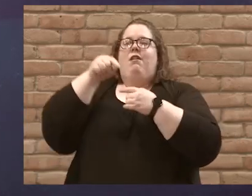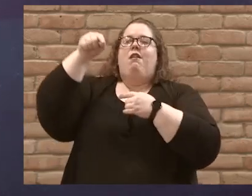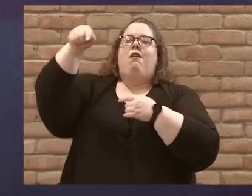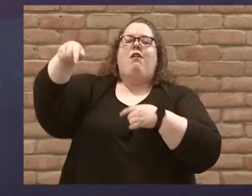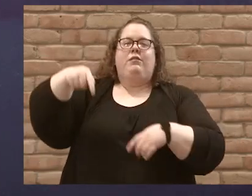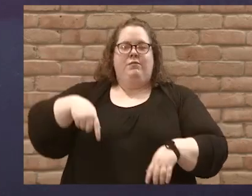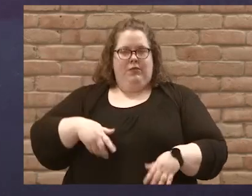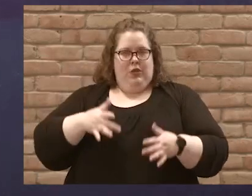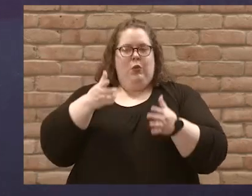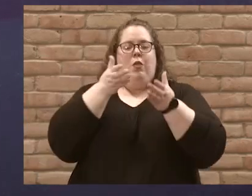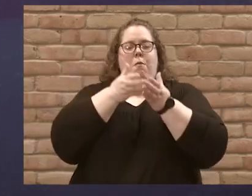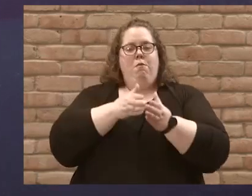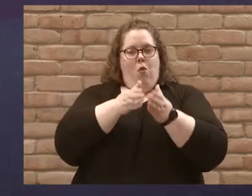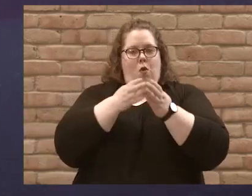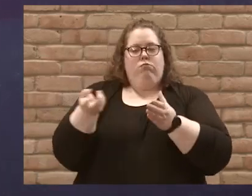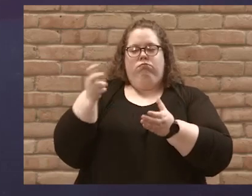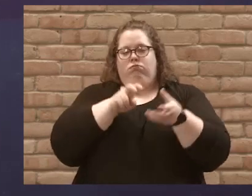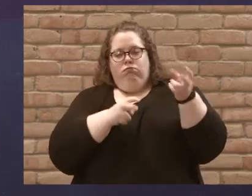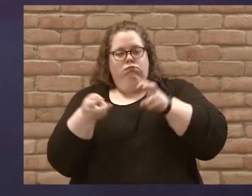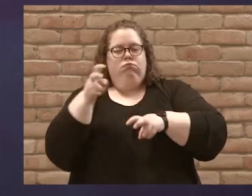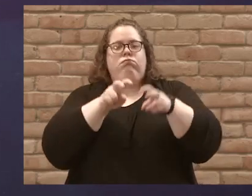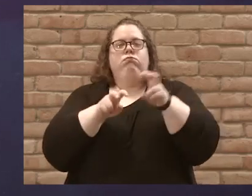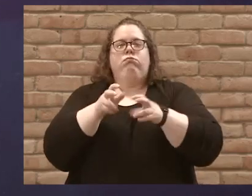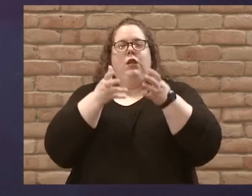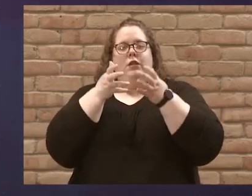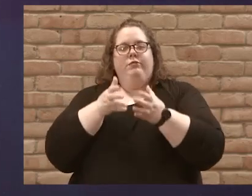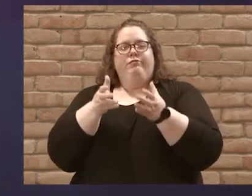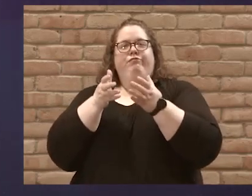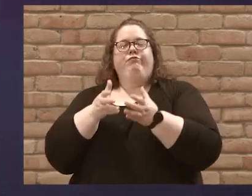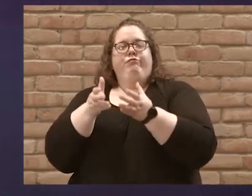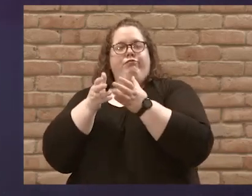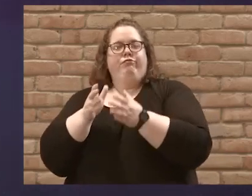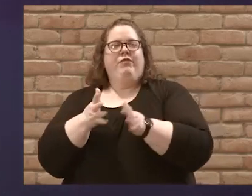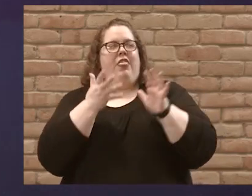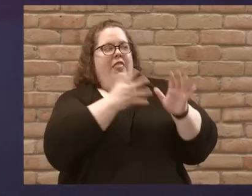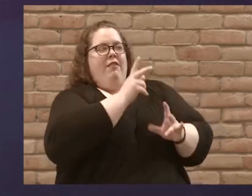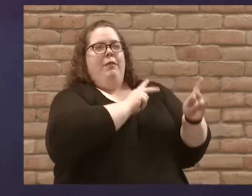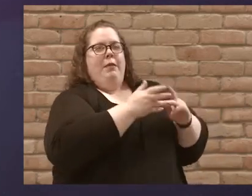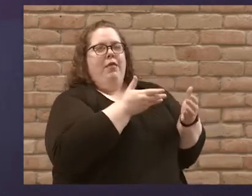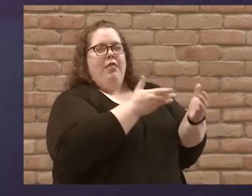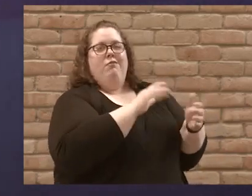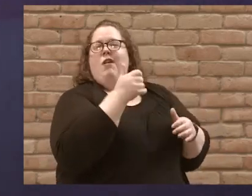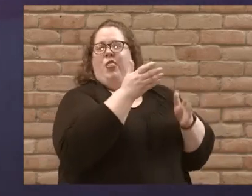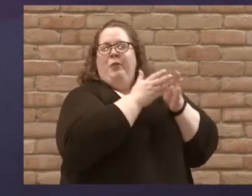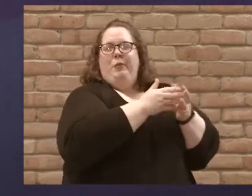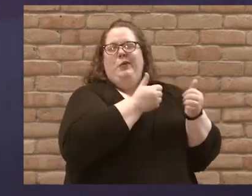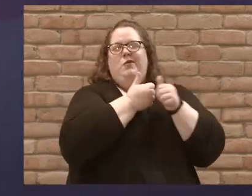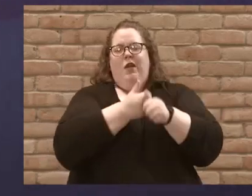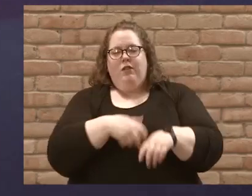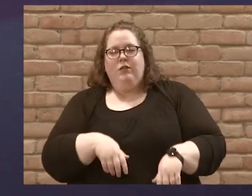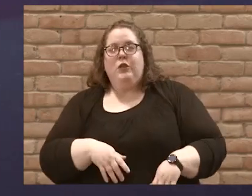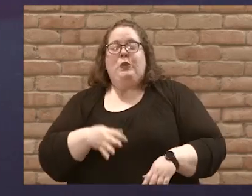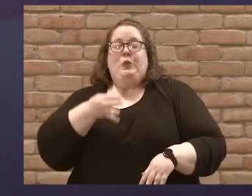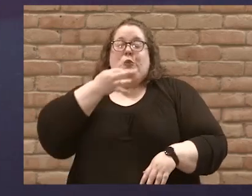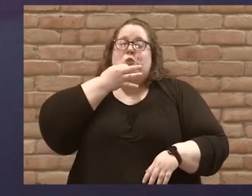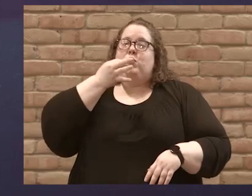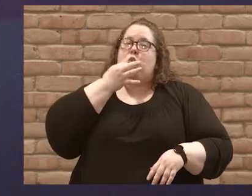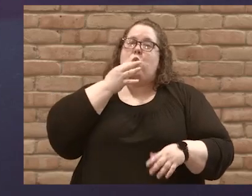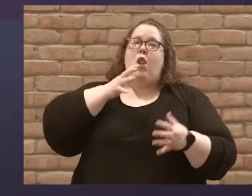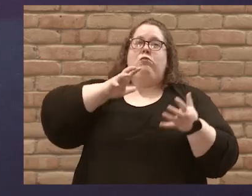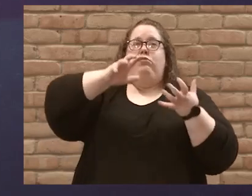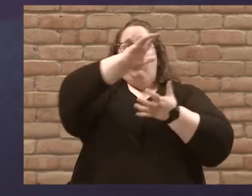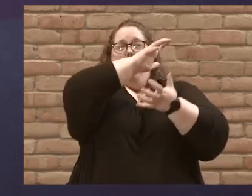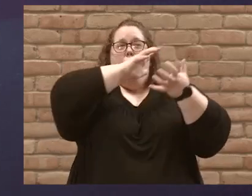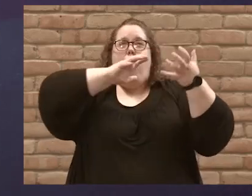out, leaving the crowds behind, although other boats followed. But soon a fierce storm came up. High waves were breaking